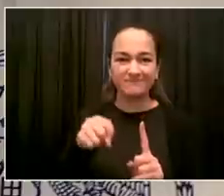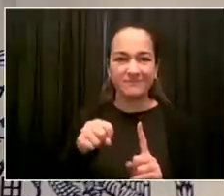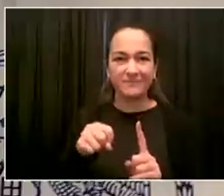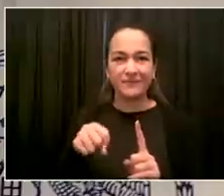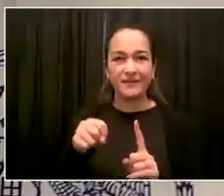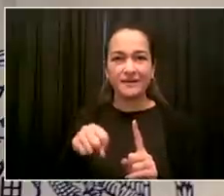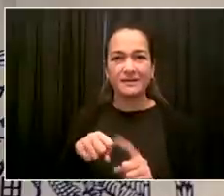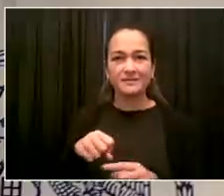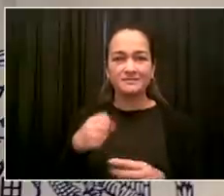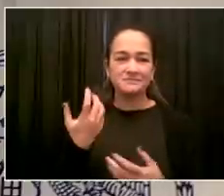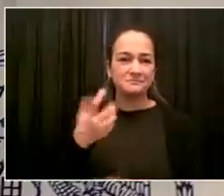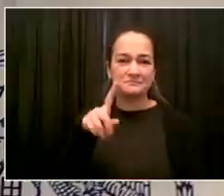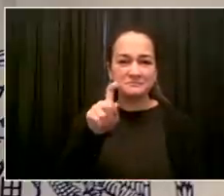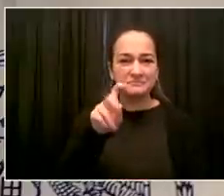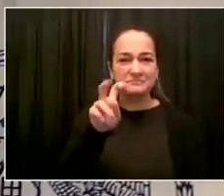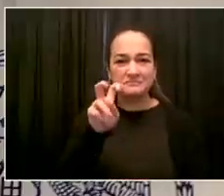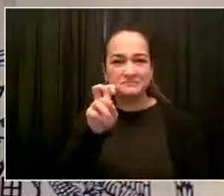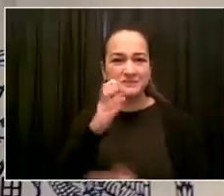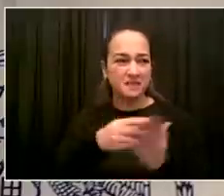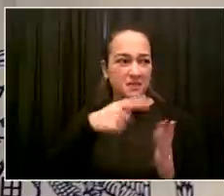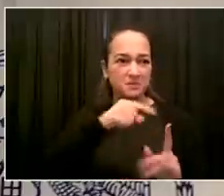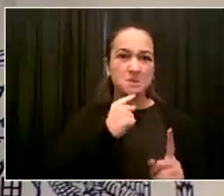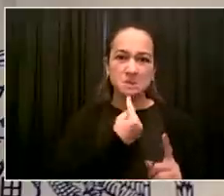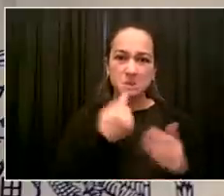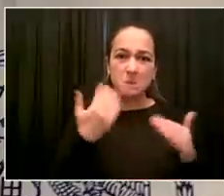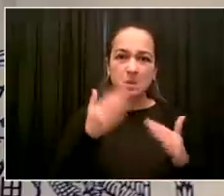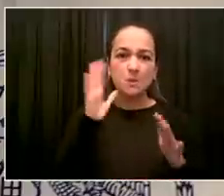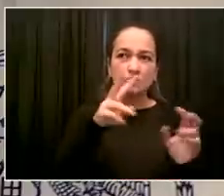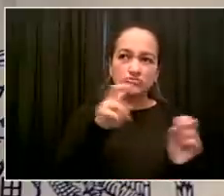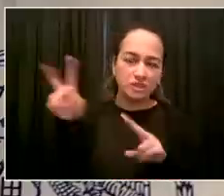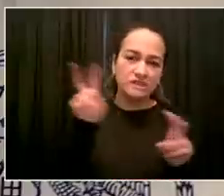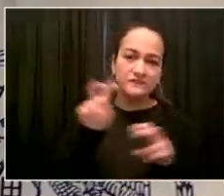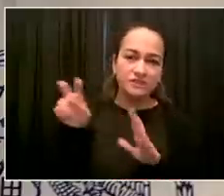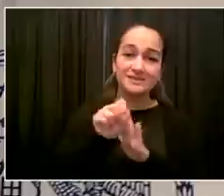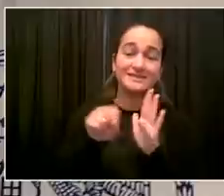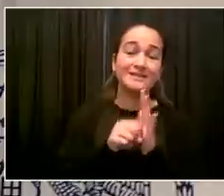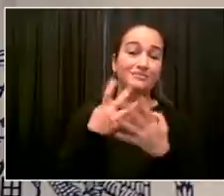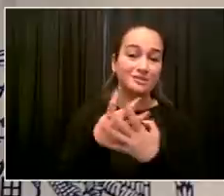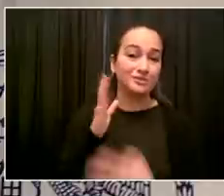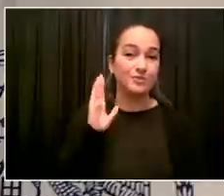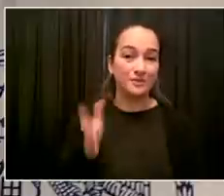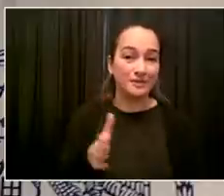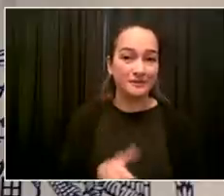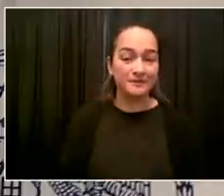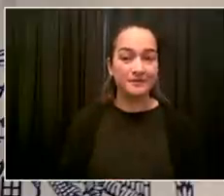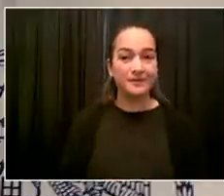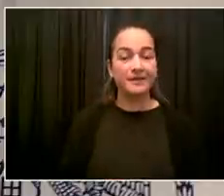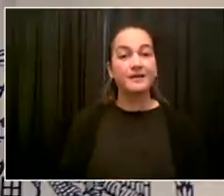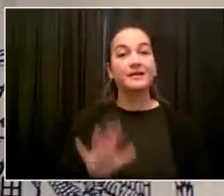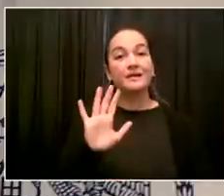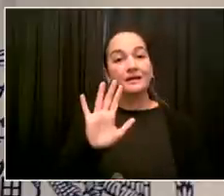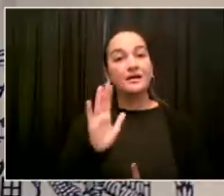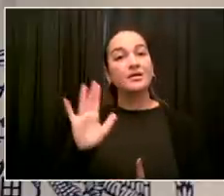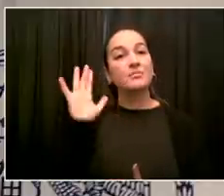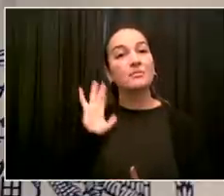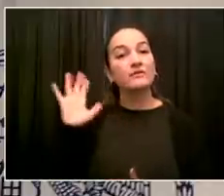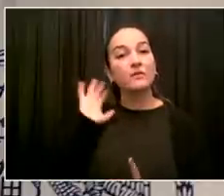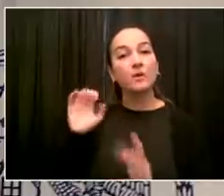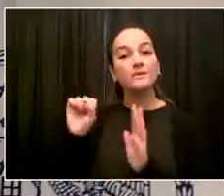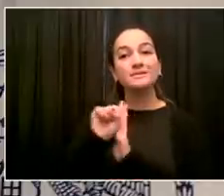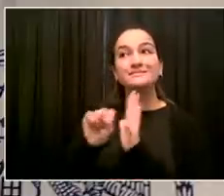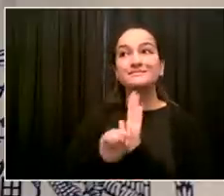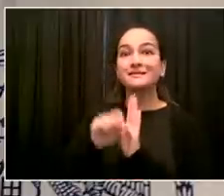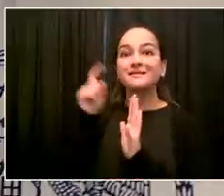So, you know, that's always been the missing link here. We didn't have a state partner. We needed a state partner. We now finally have that. The